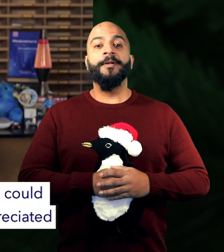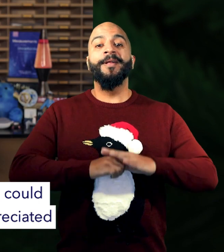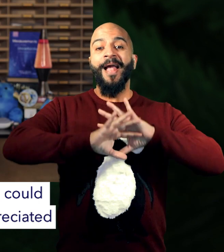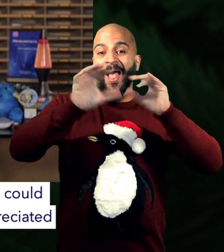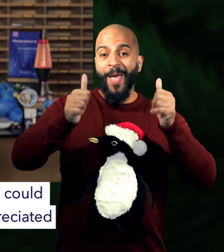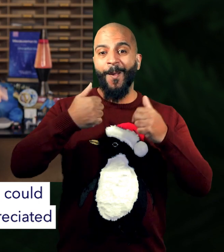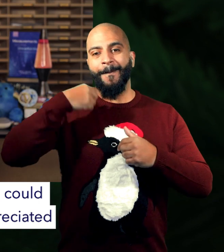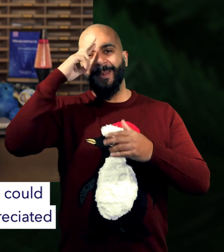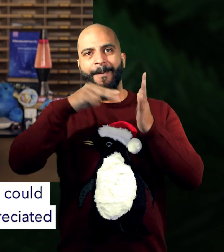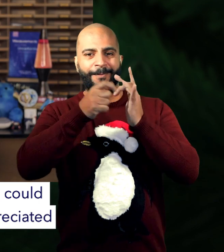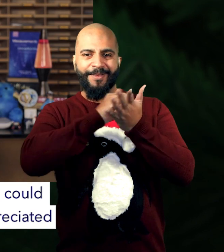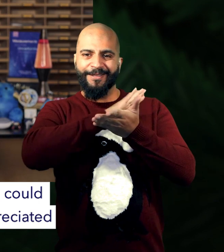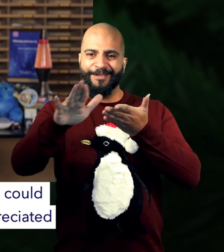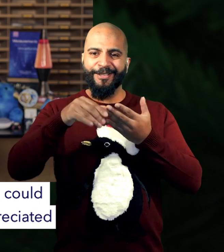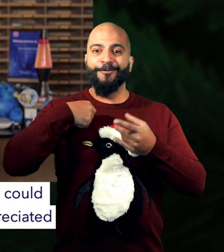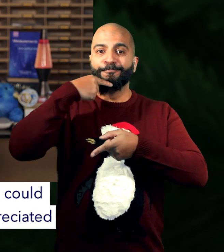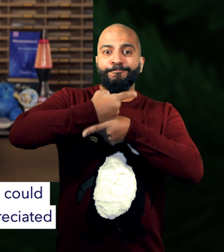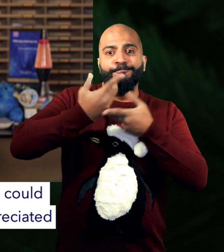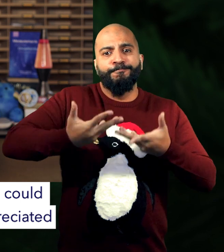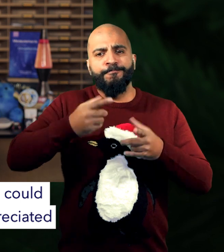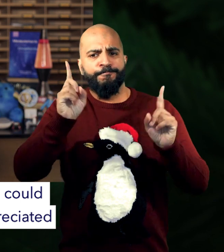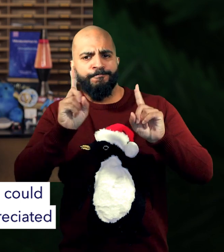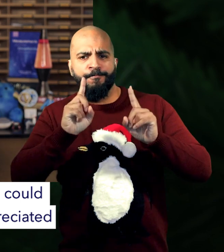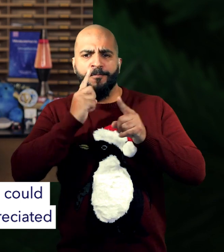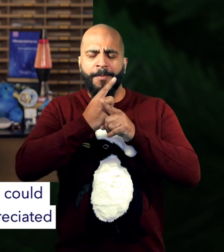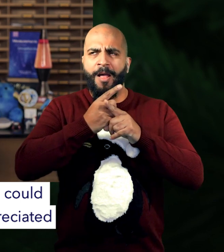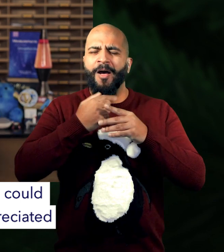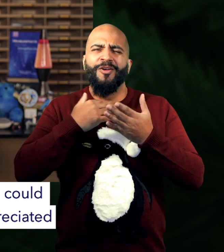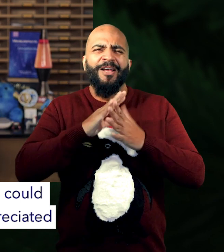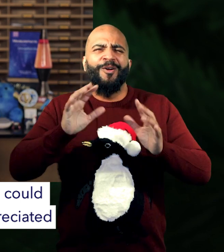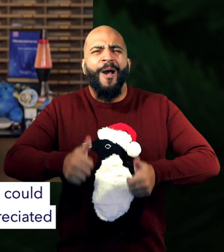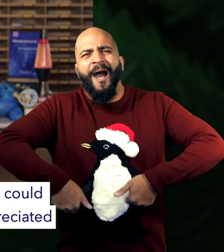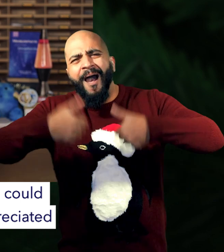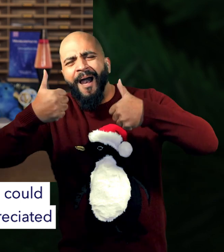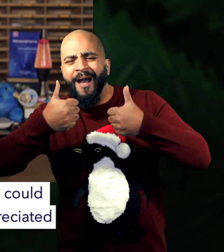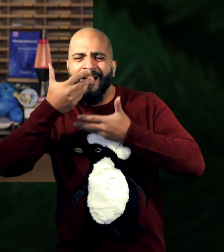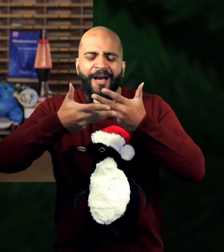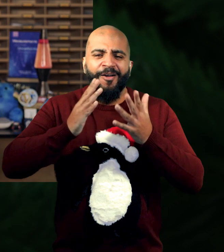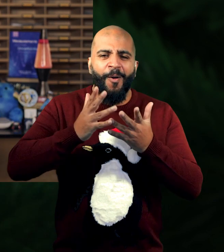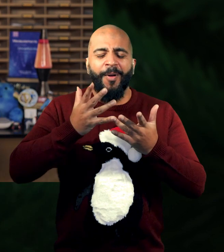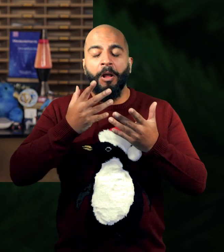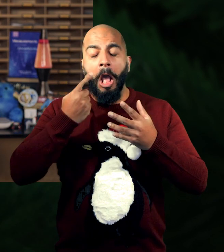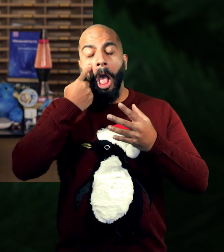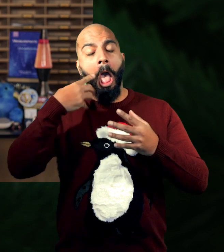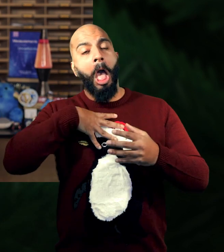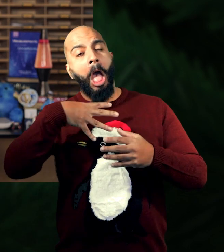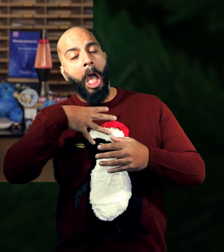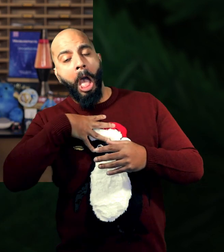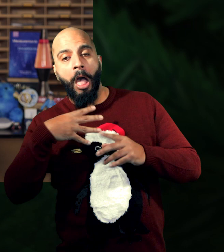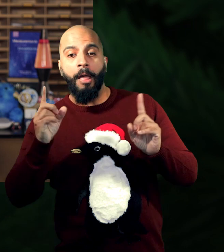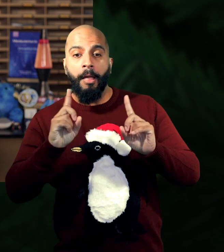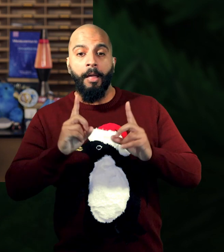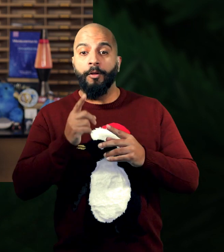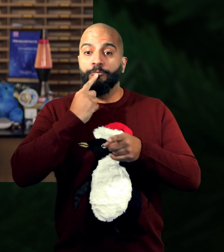Hello everyone, my name's Tish and I thought today we could talk about something that I'd say is a little bit underappreciated and overlooked. And